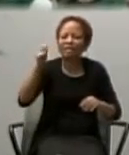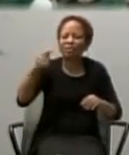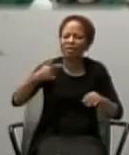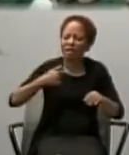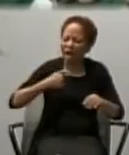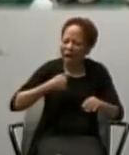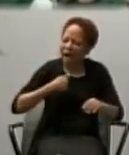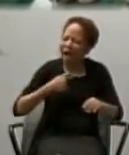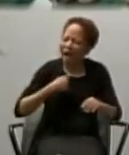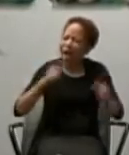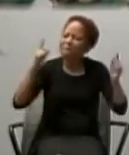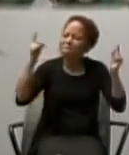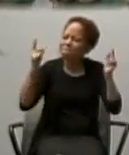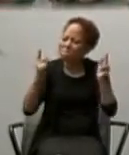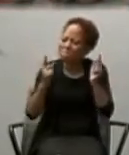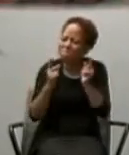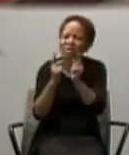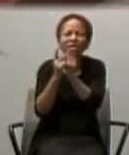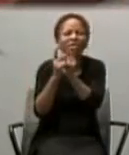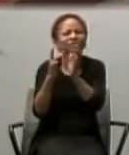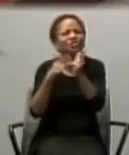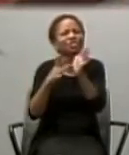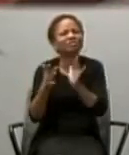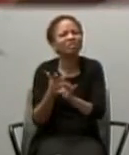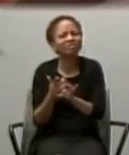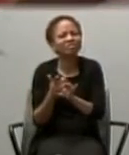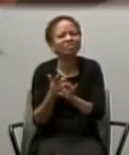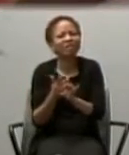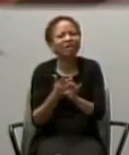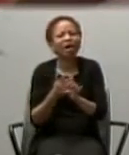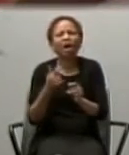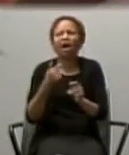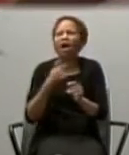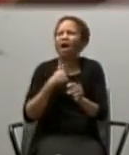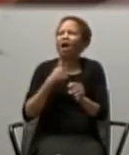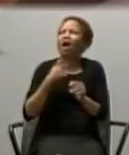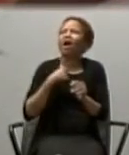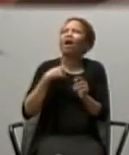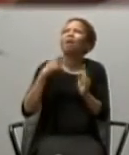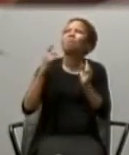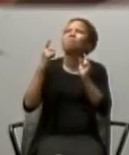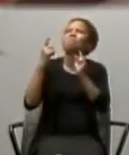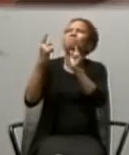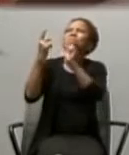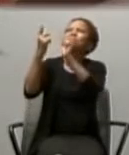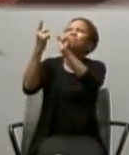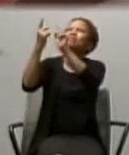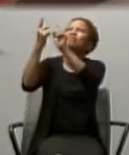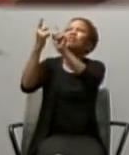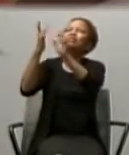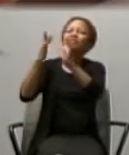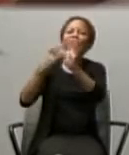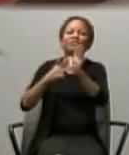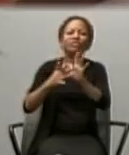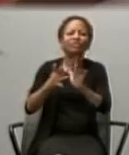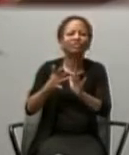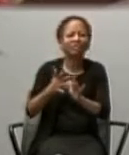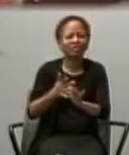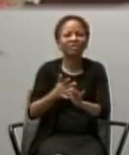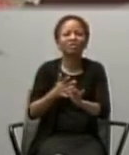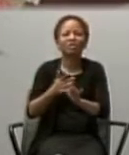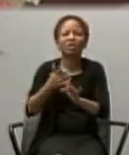with Jesus Christ, who, as our Protestant sisters and brothers said, becomes our